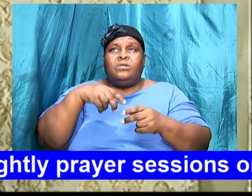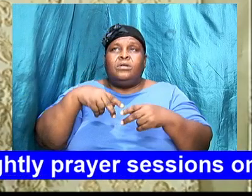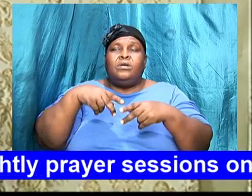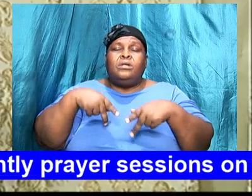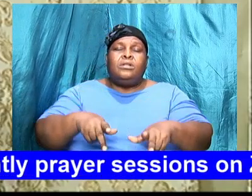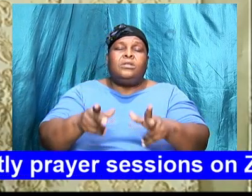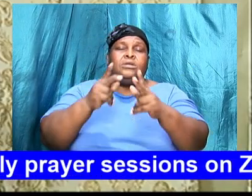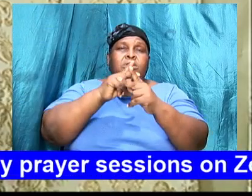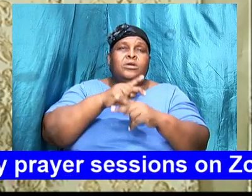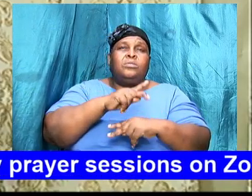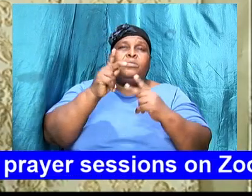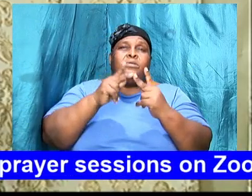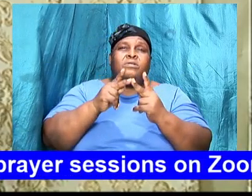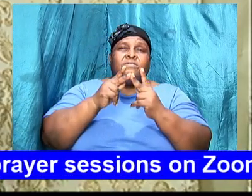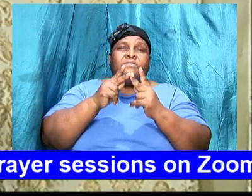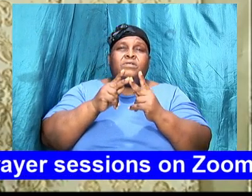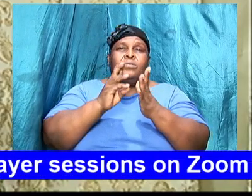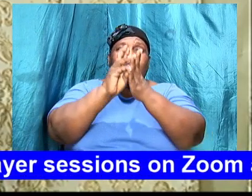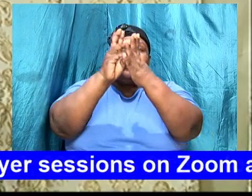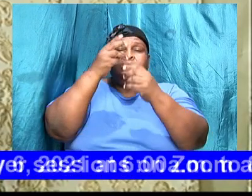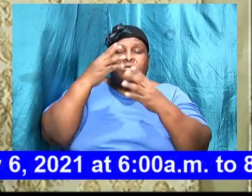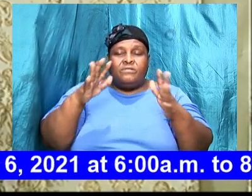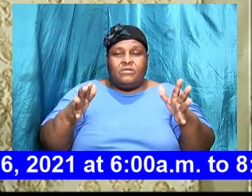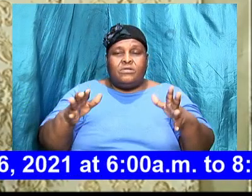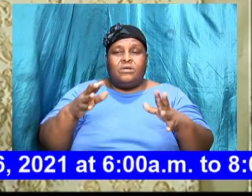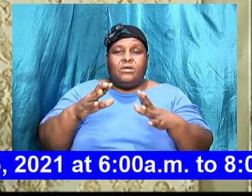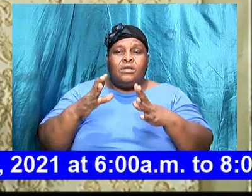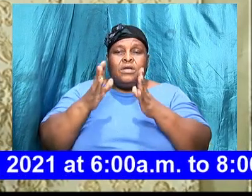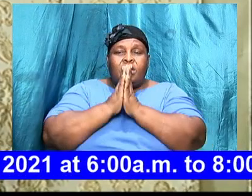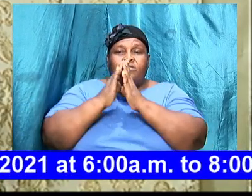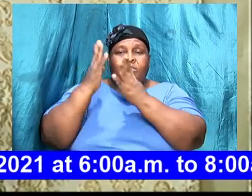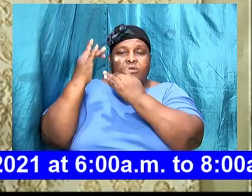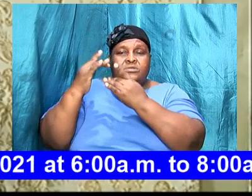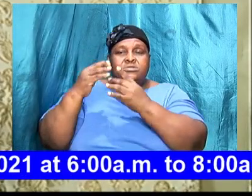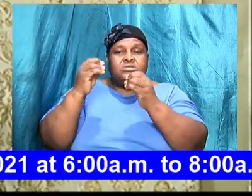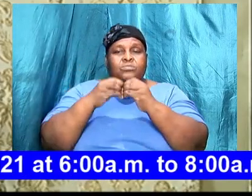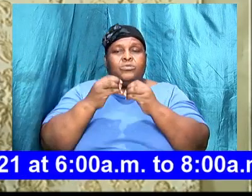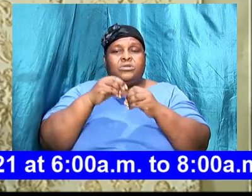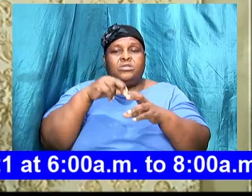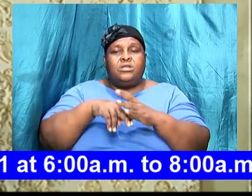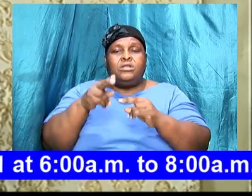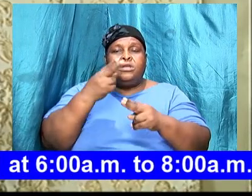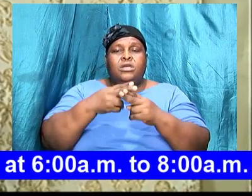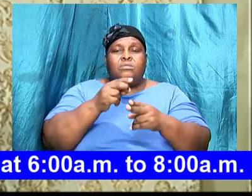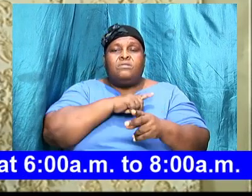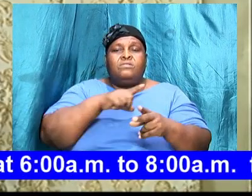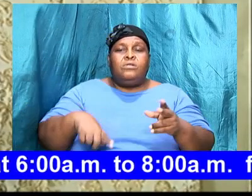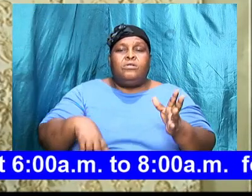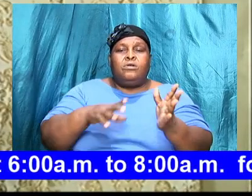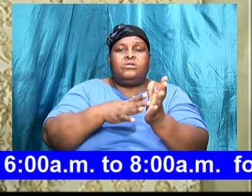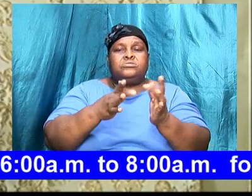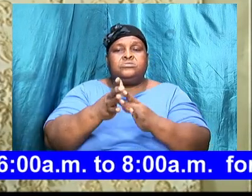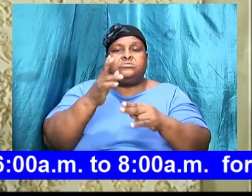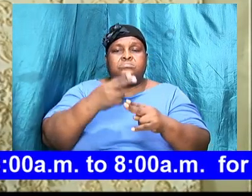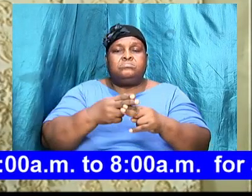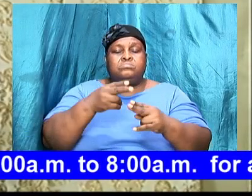be done we ask these mercies and more in the name of our Lord Jesus Christ in Jesus name